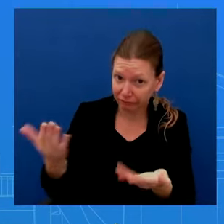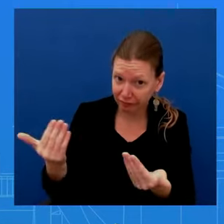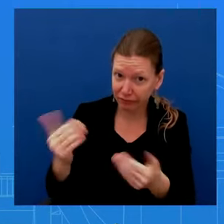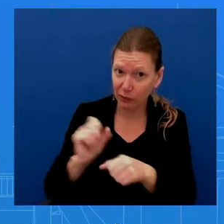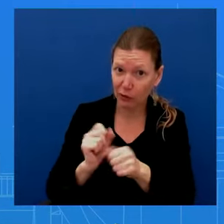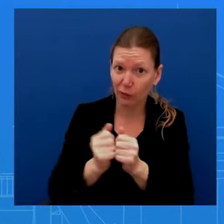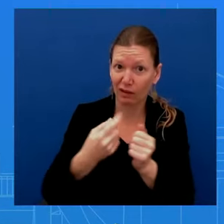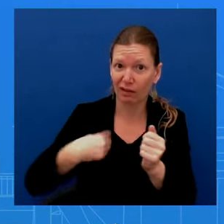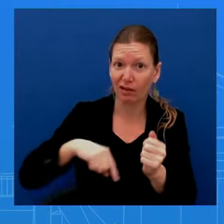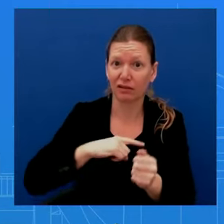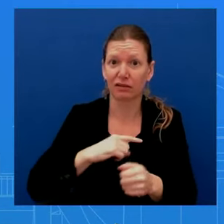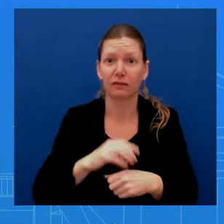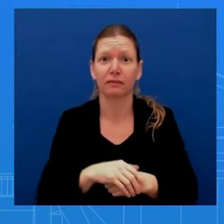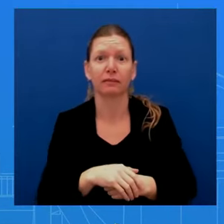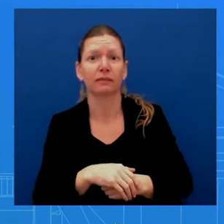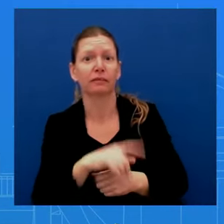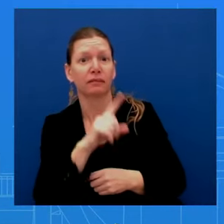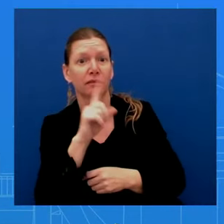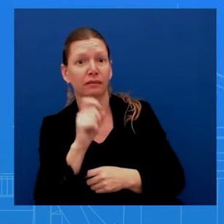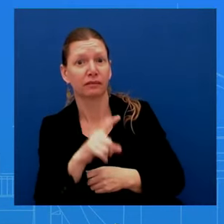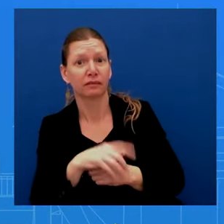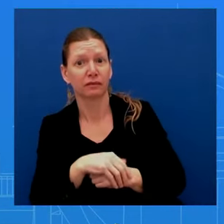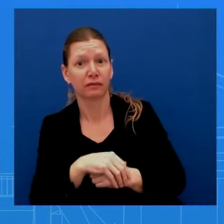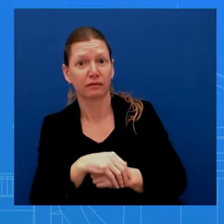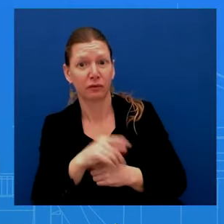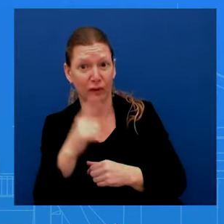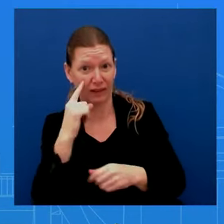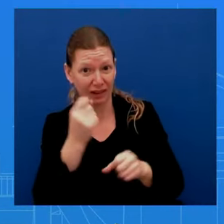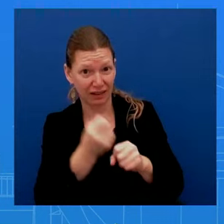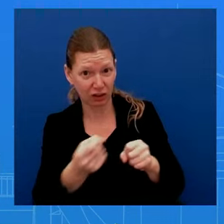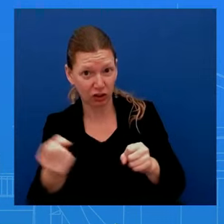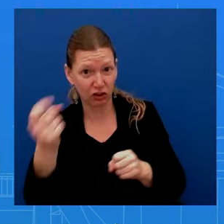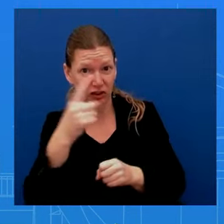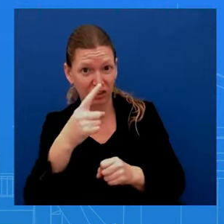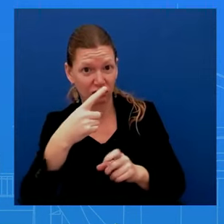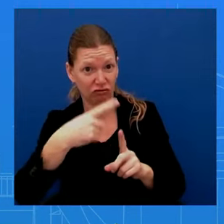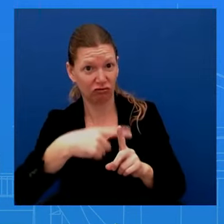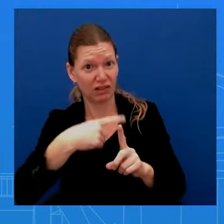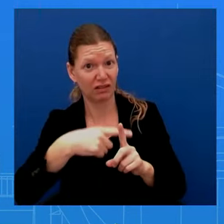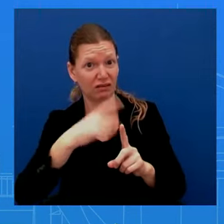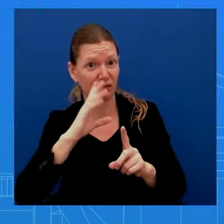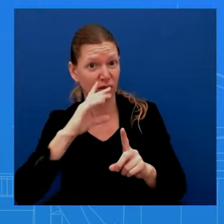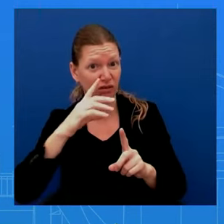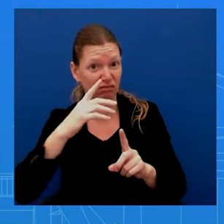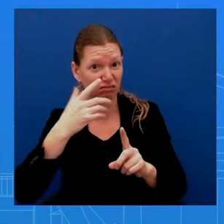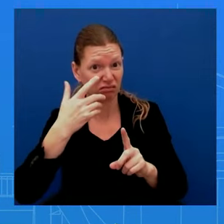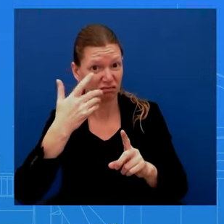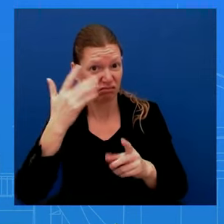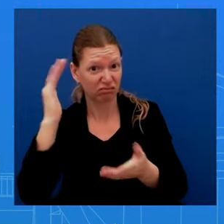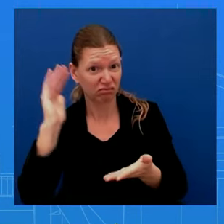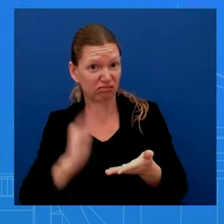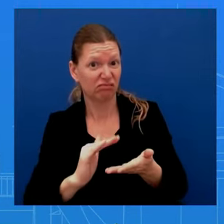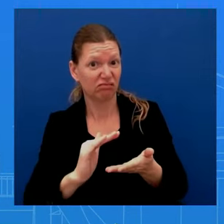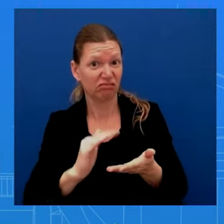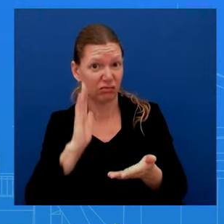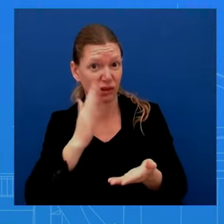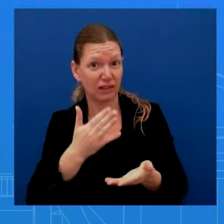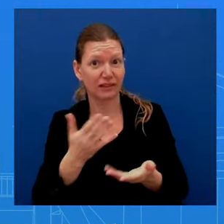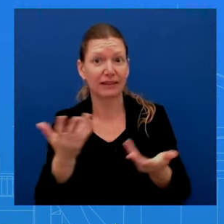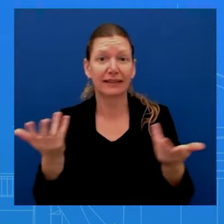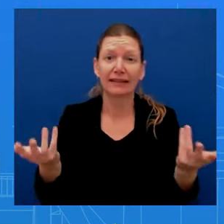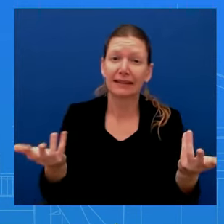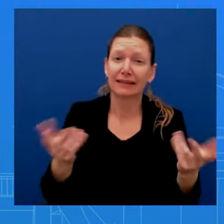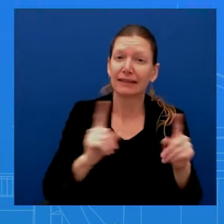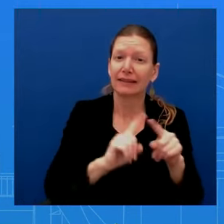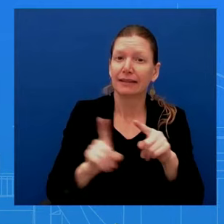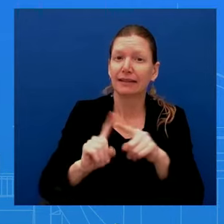there are a lot of forecasts that do anticipate seeing those average rents coming down. But